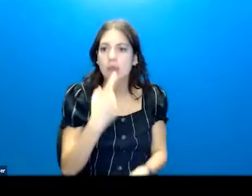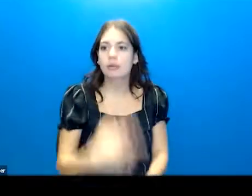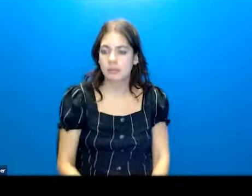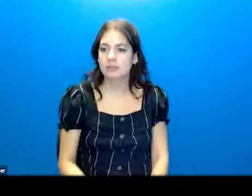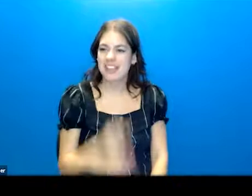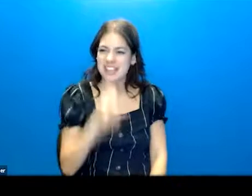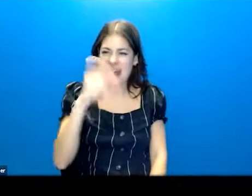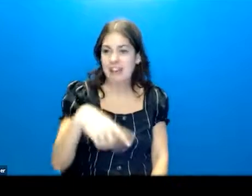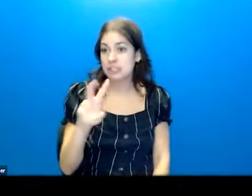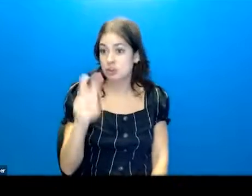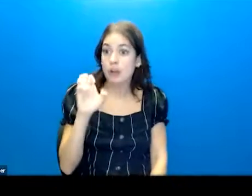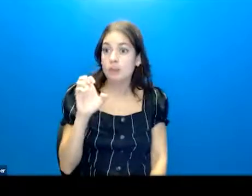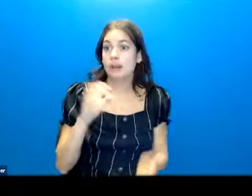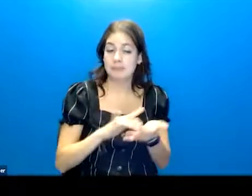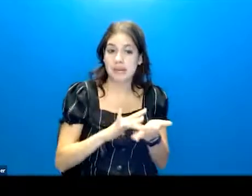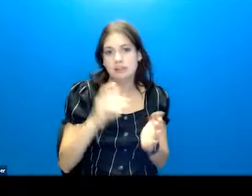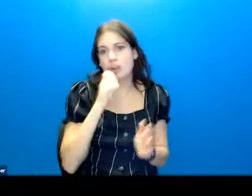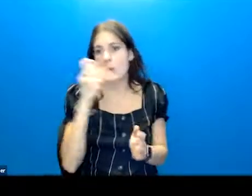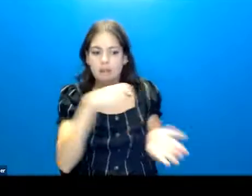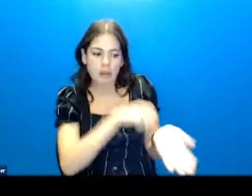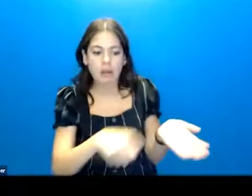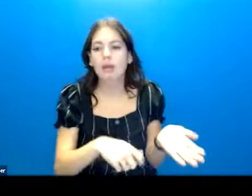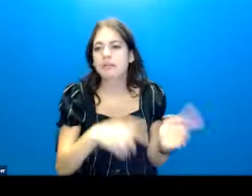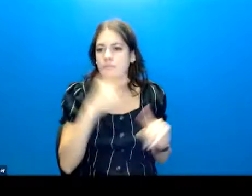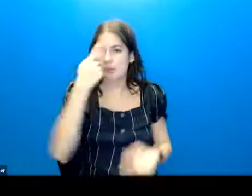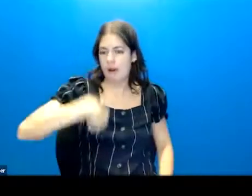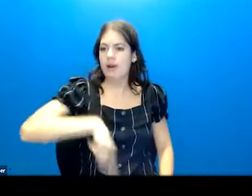They don't have to take 200 pills. They don't have to cut that deep for us to consider it an attempt.